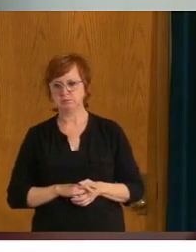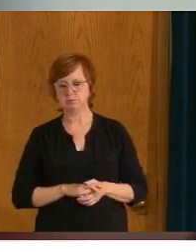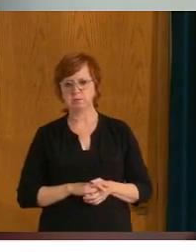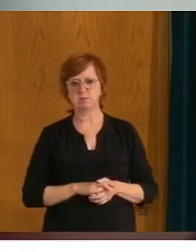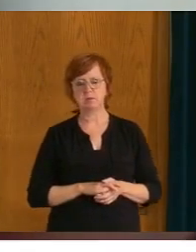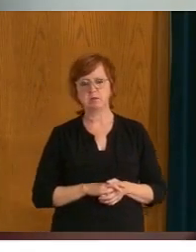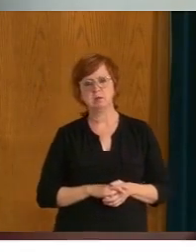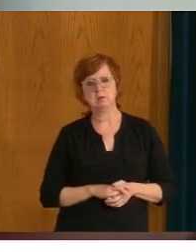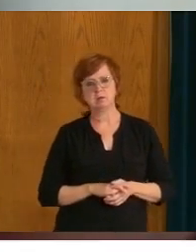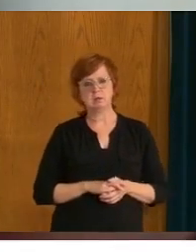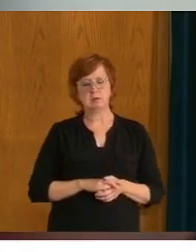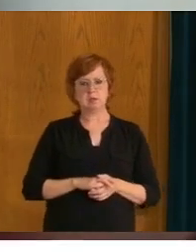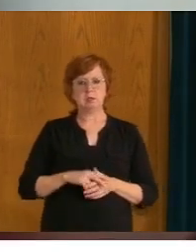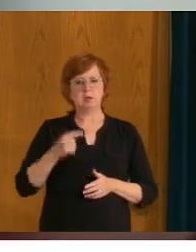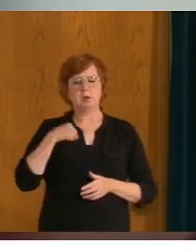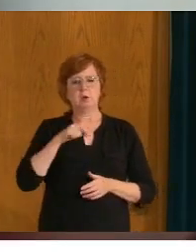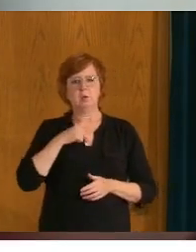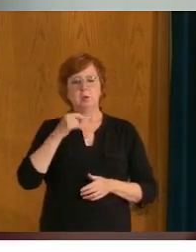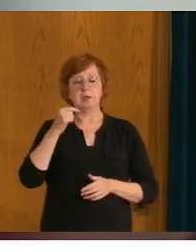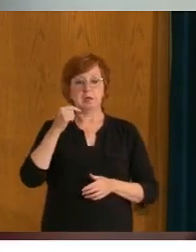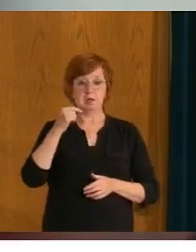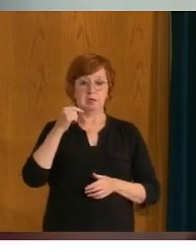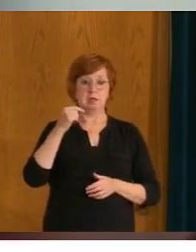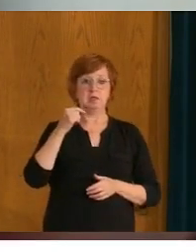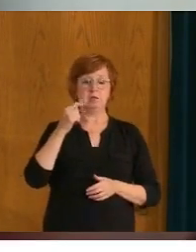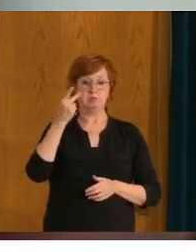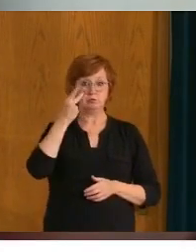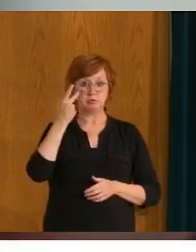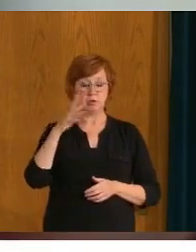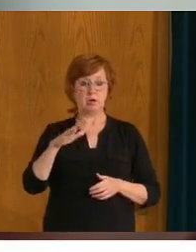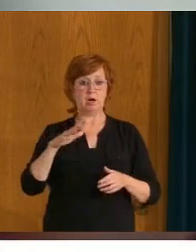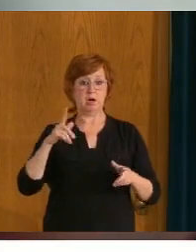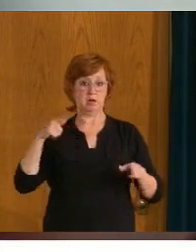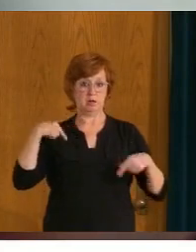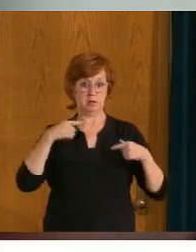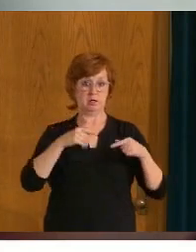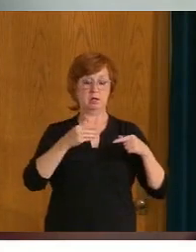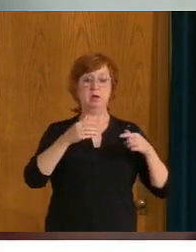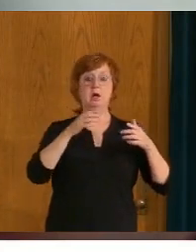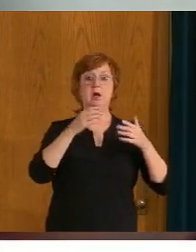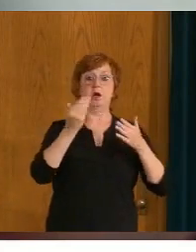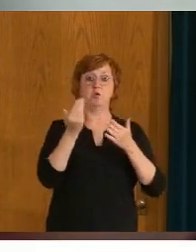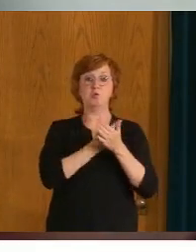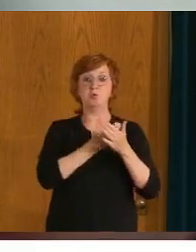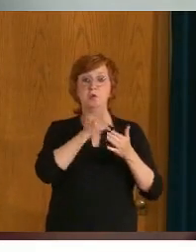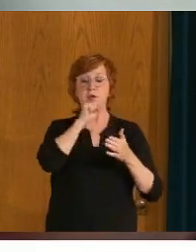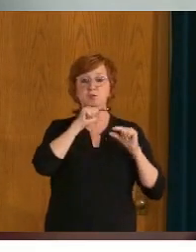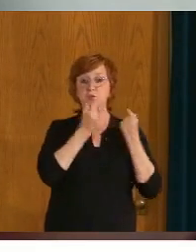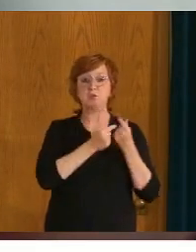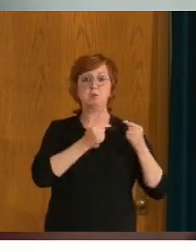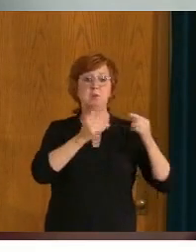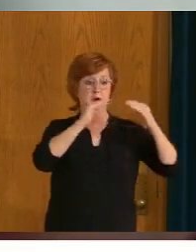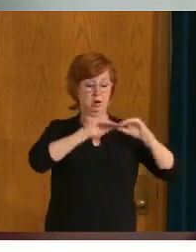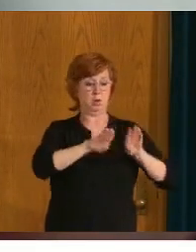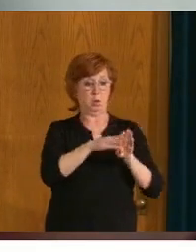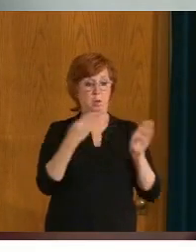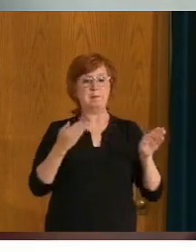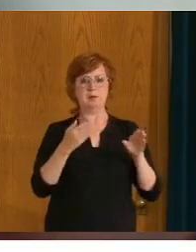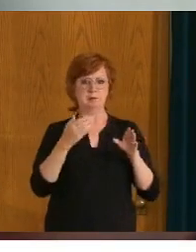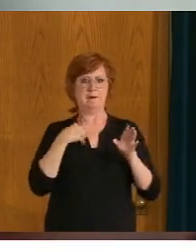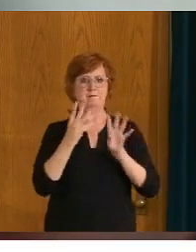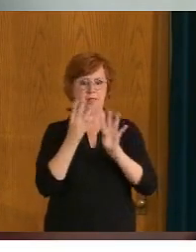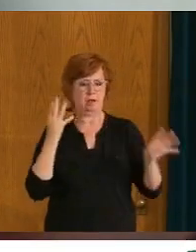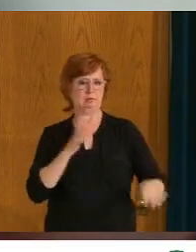we haven't, or we've already met our targets. And we hope to see that throughout the summer important for folks to recognize that the premiers already mentioned it as Dr. Shahab.